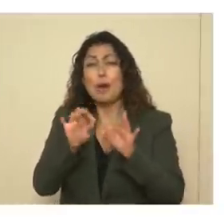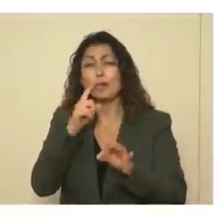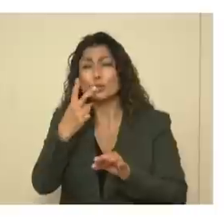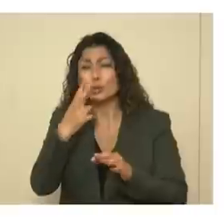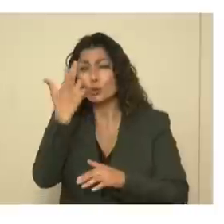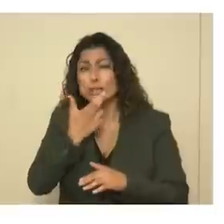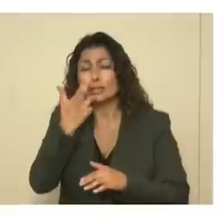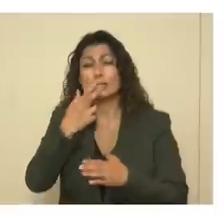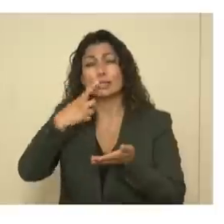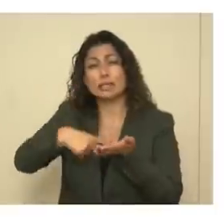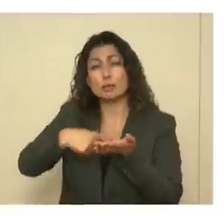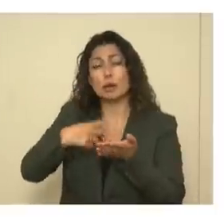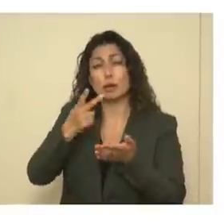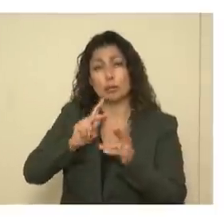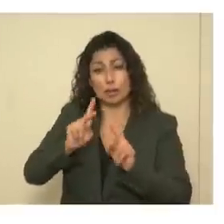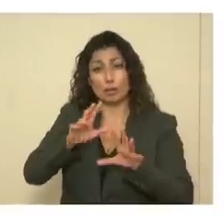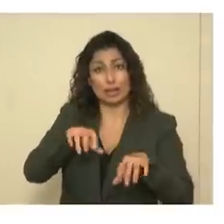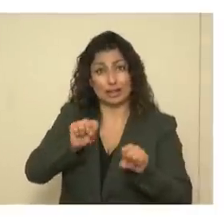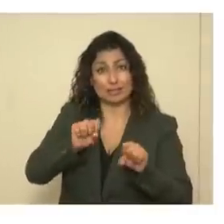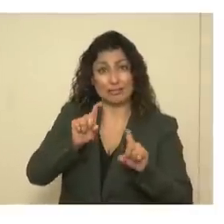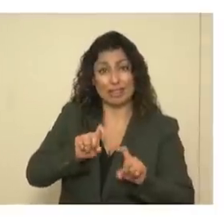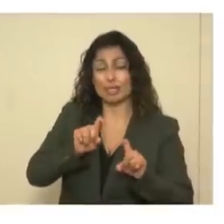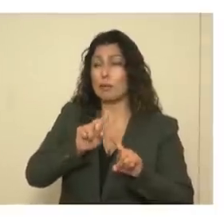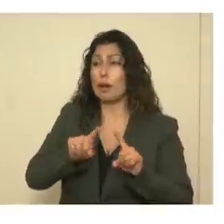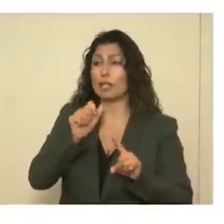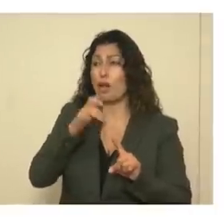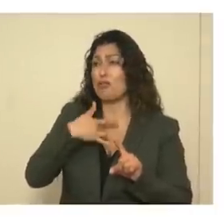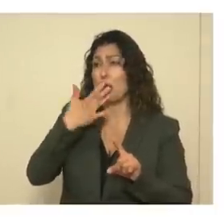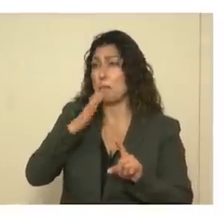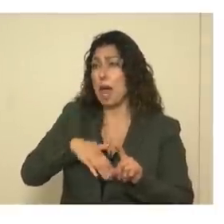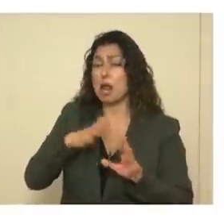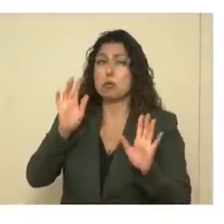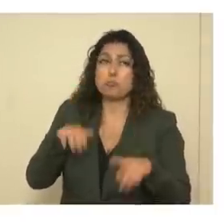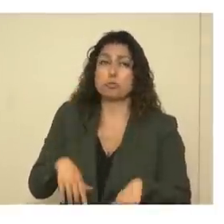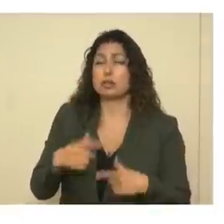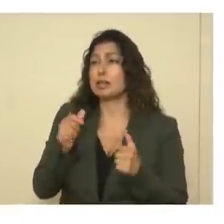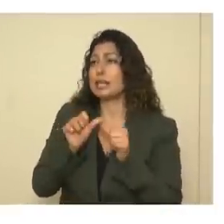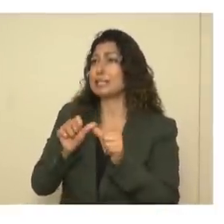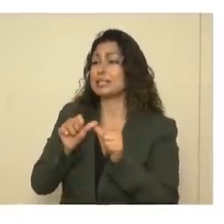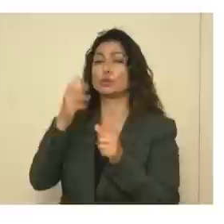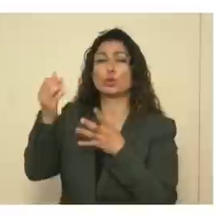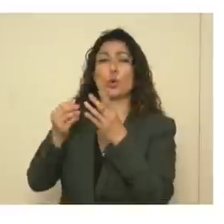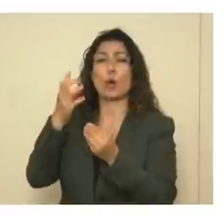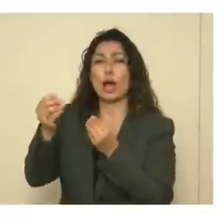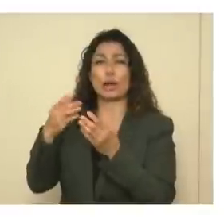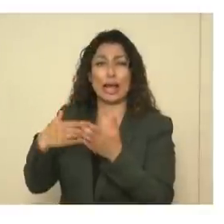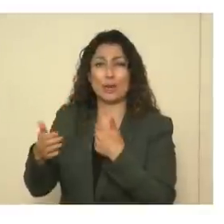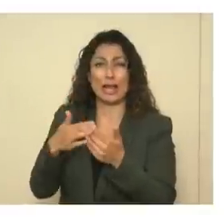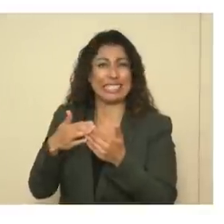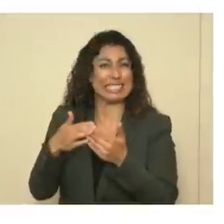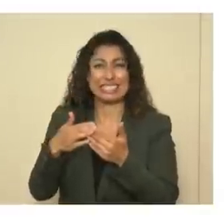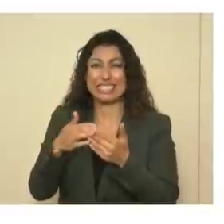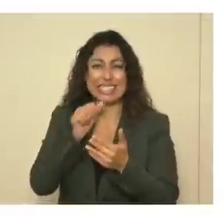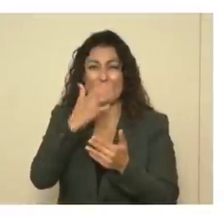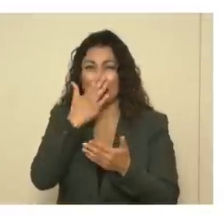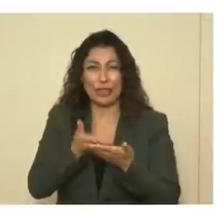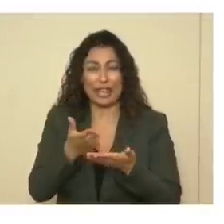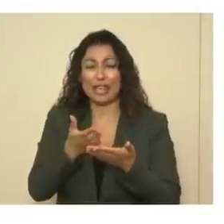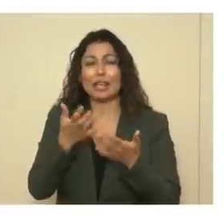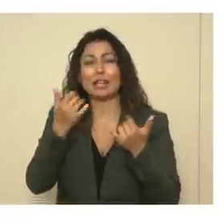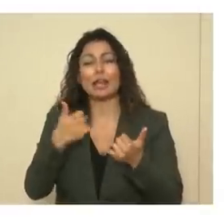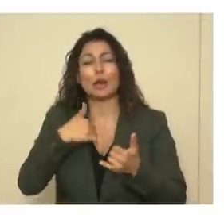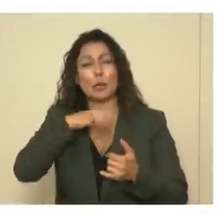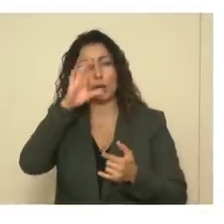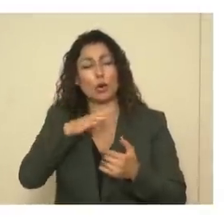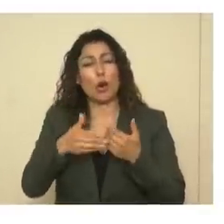sometimes people get a test, and they don't feel too bad, and so they decide to just go out anyway, and that's not a good thing. We know now that